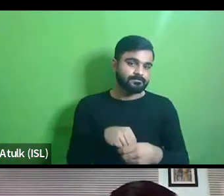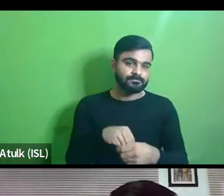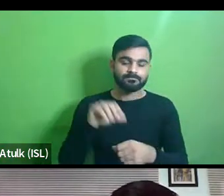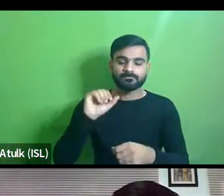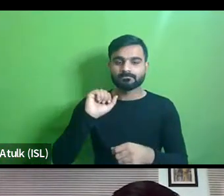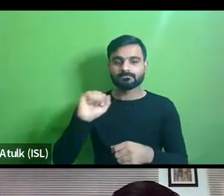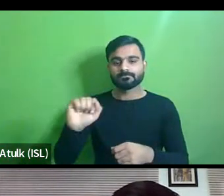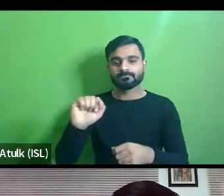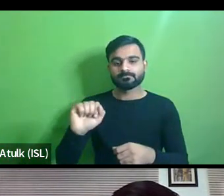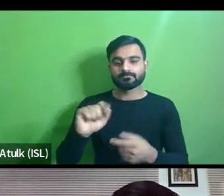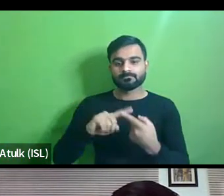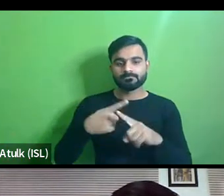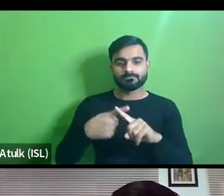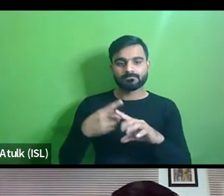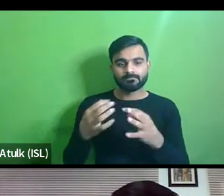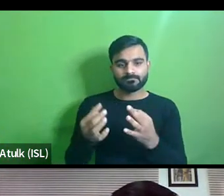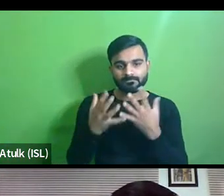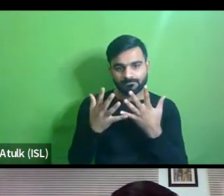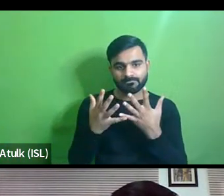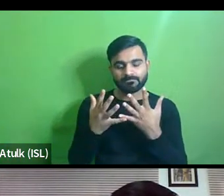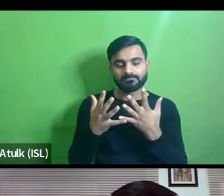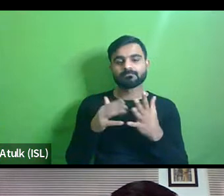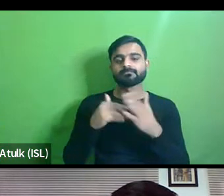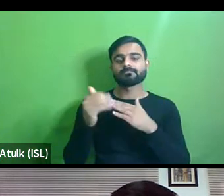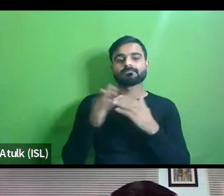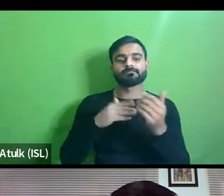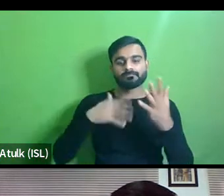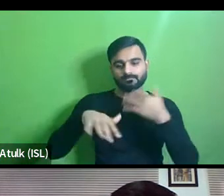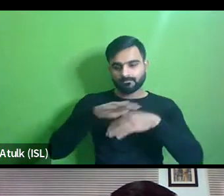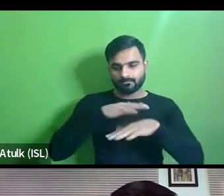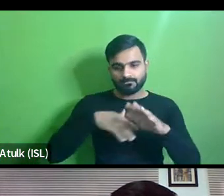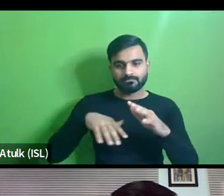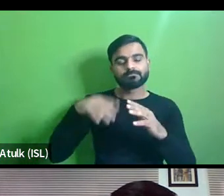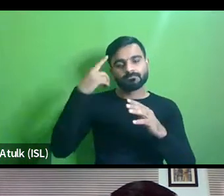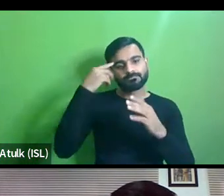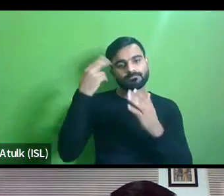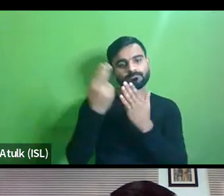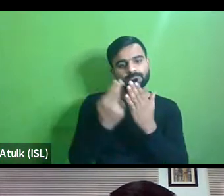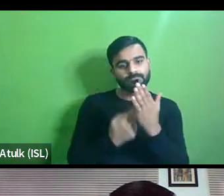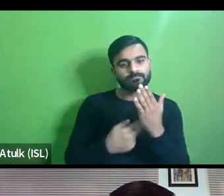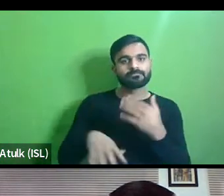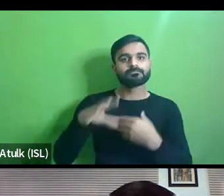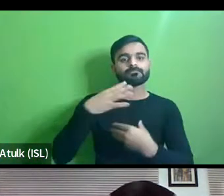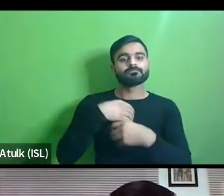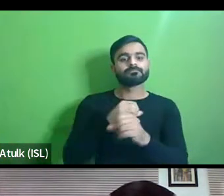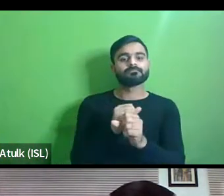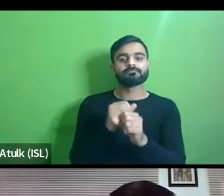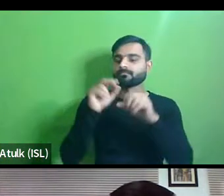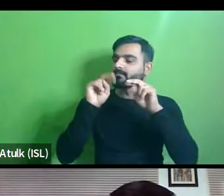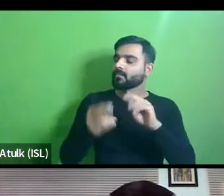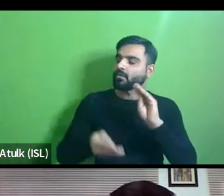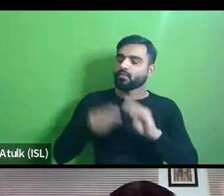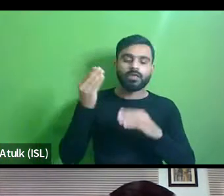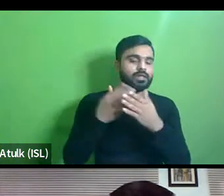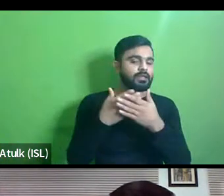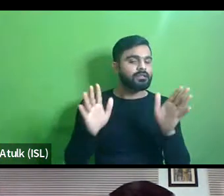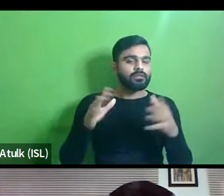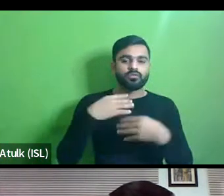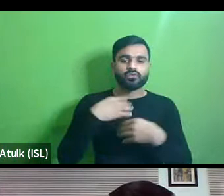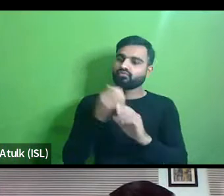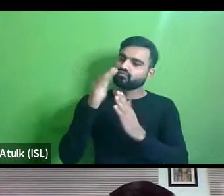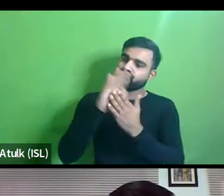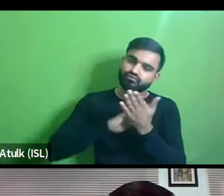experts or our architects and planners and organizations unless the demand is really generated from below